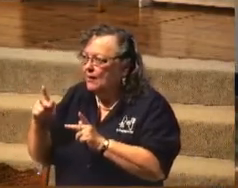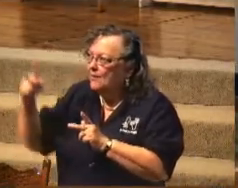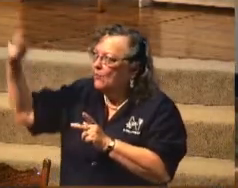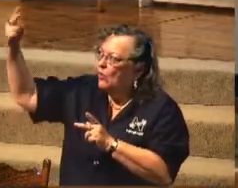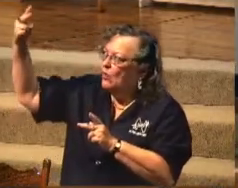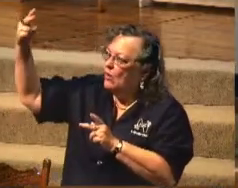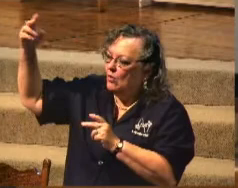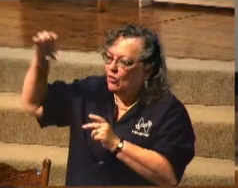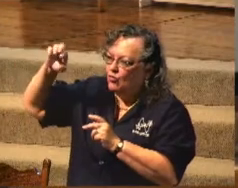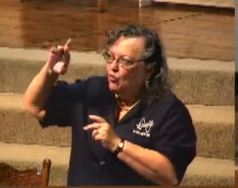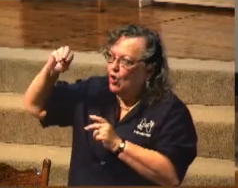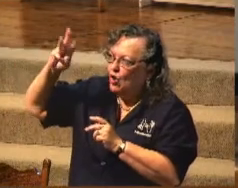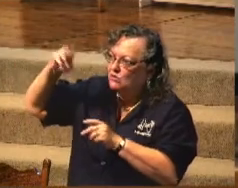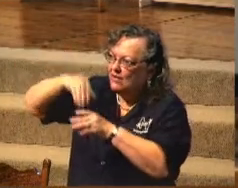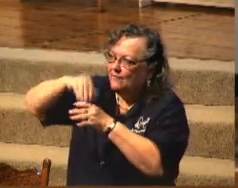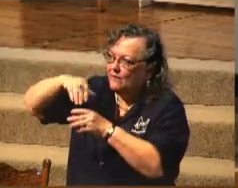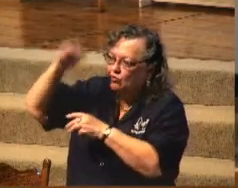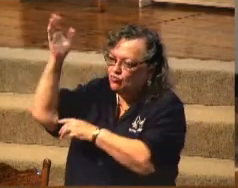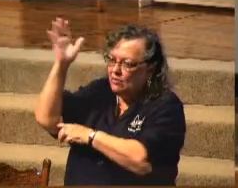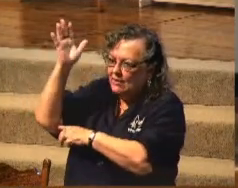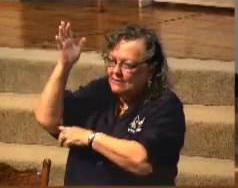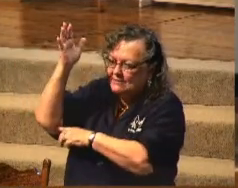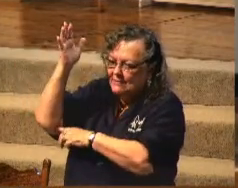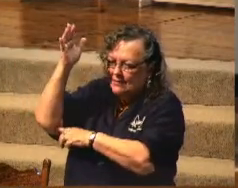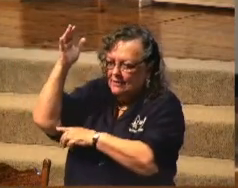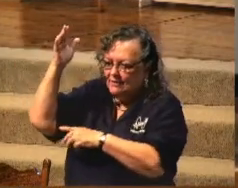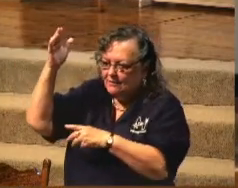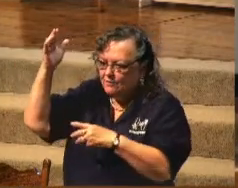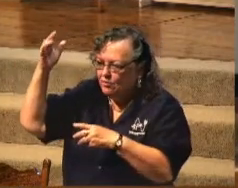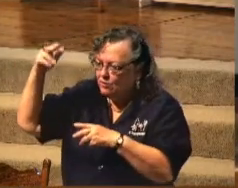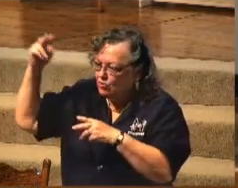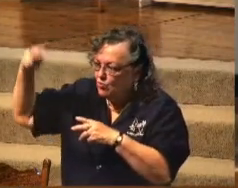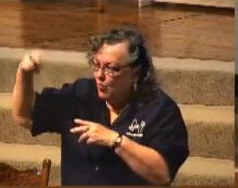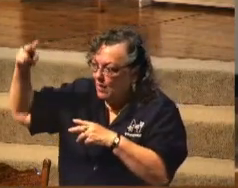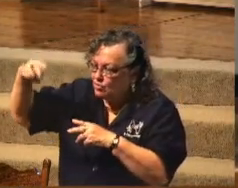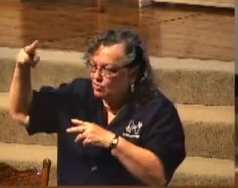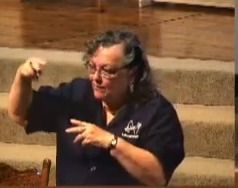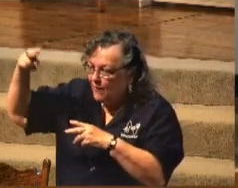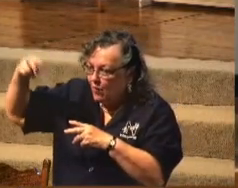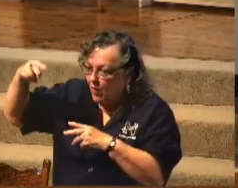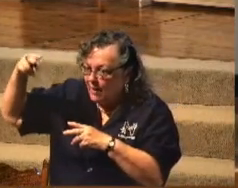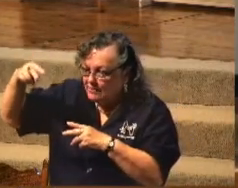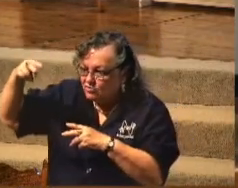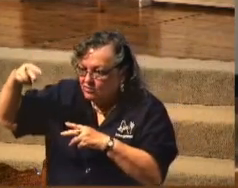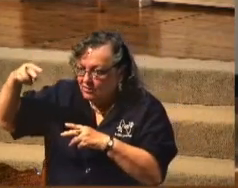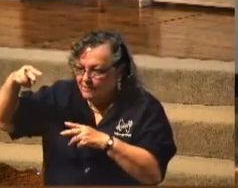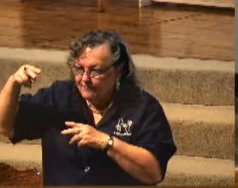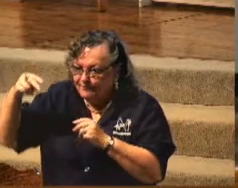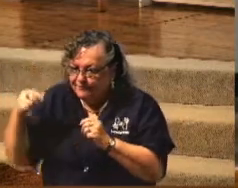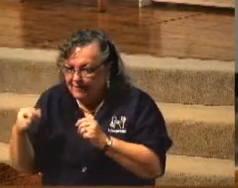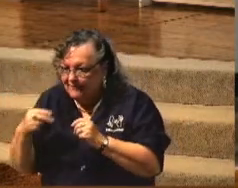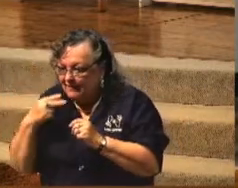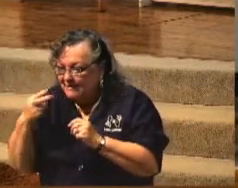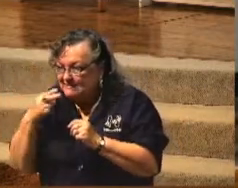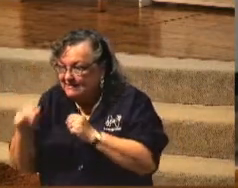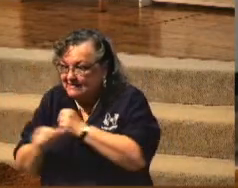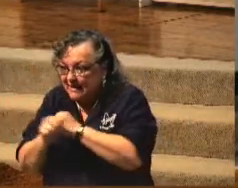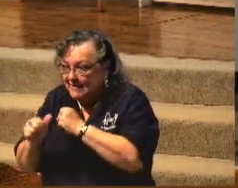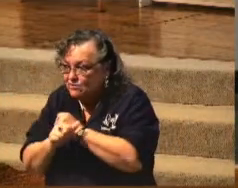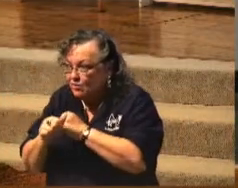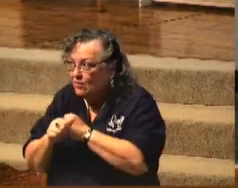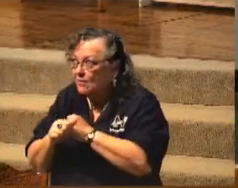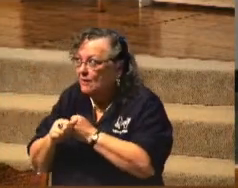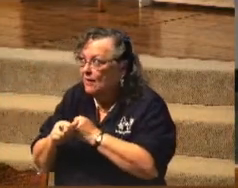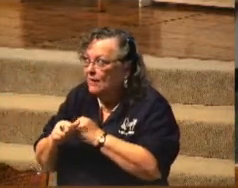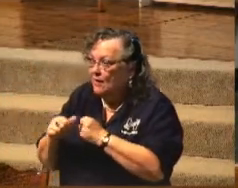up in the trees as sentinels. And they'll watch. And if they see danger coming, then